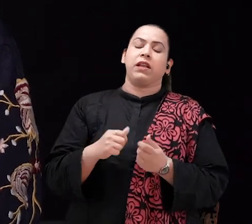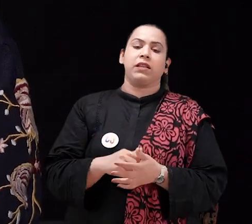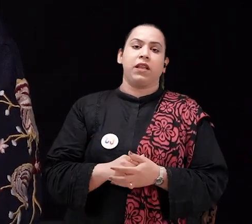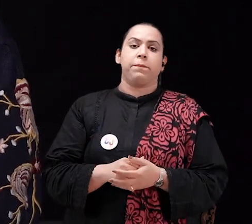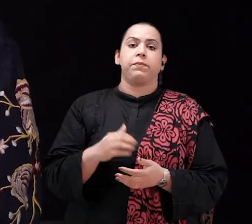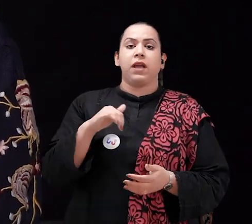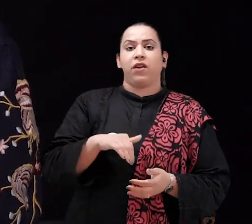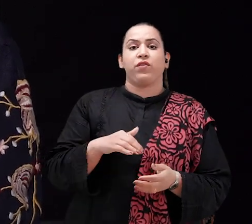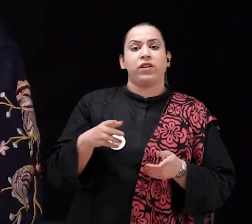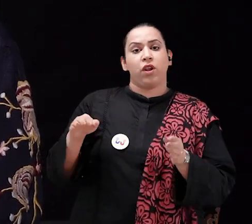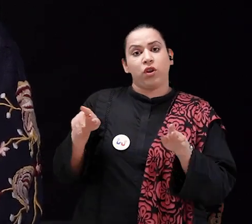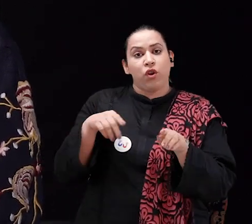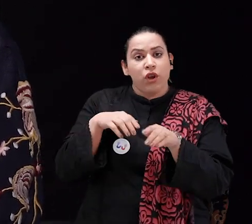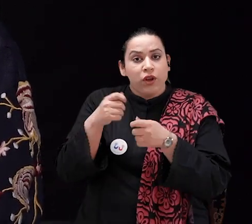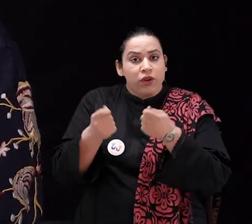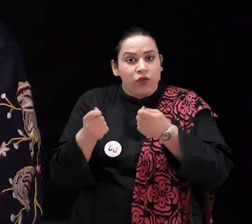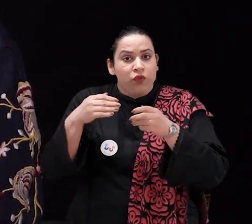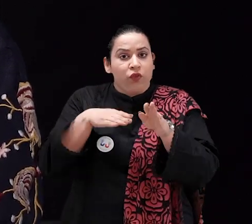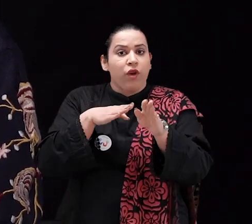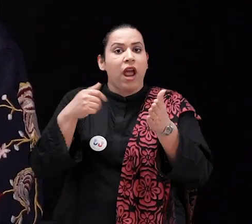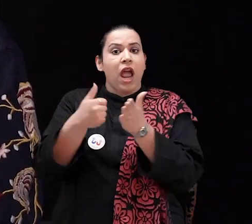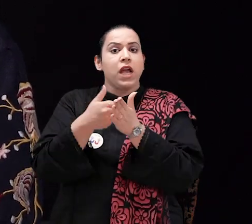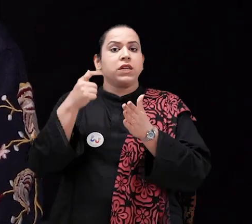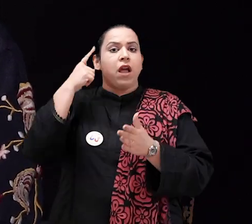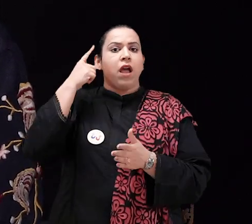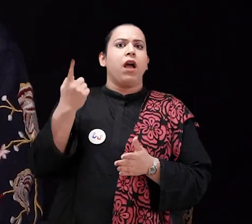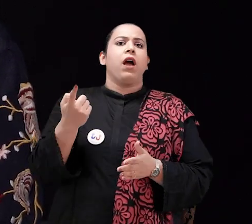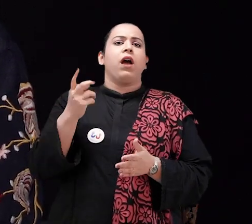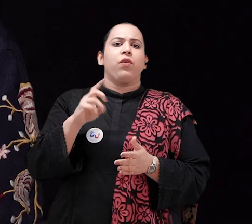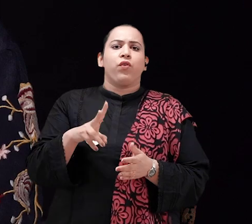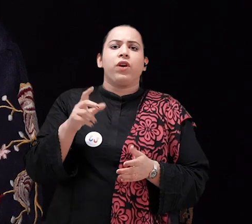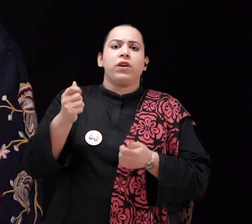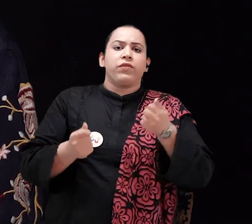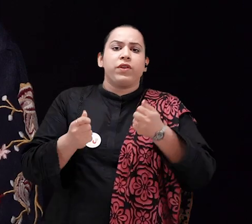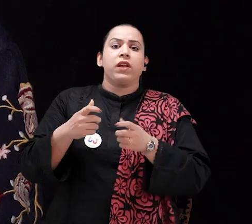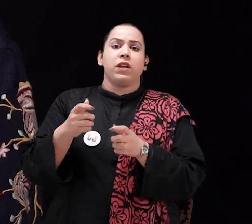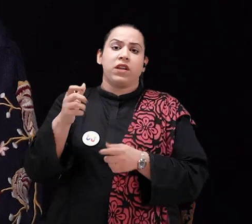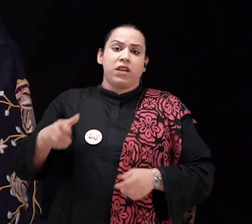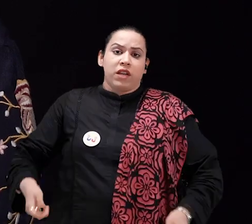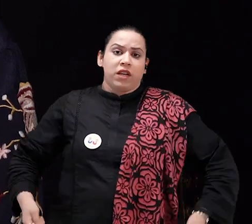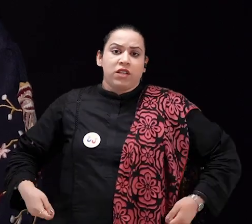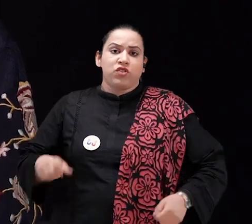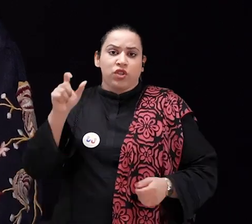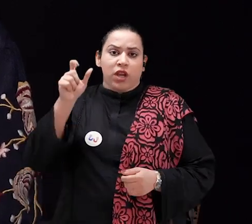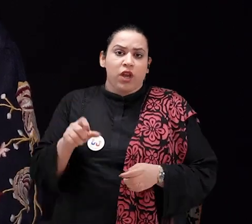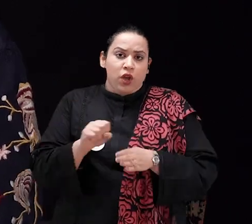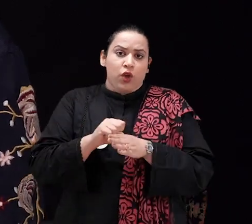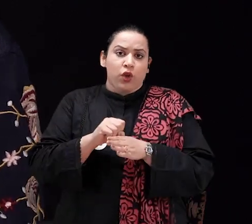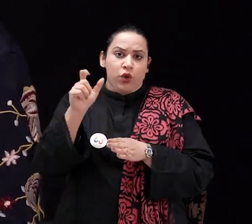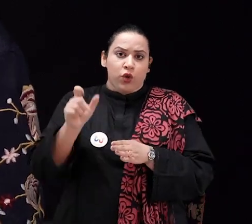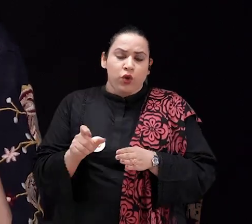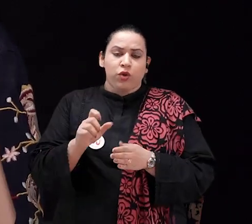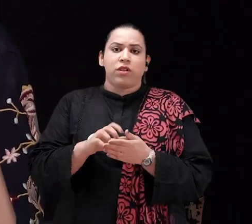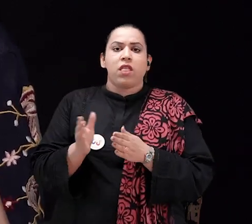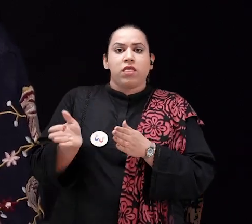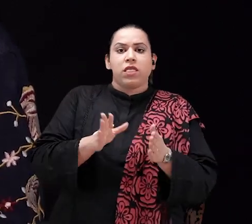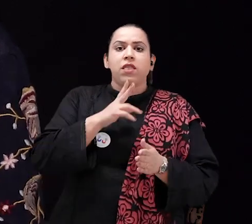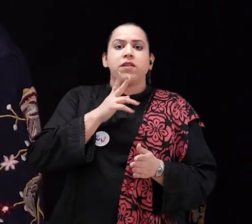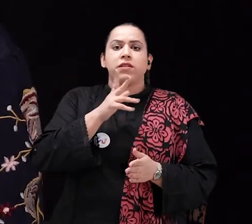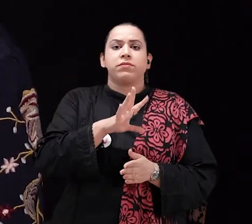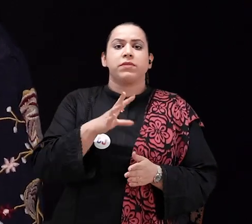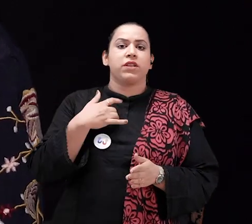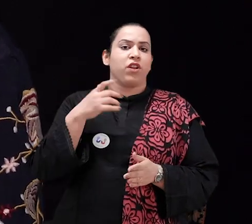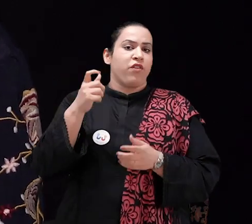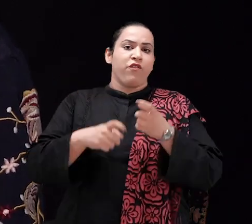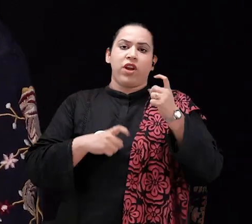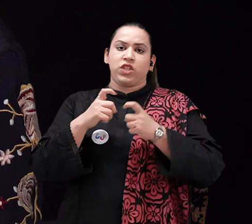I was involved in a road traffic accident which left me a quadriplegic wheelchair user. I'm paralyzed from the neck downwards, that means